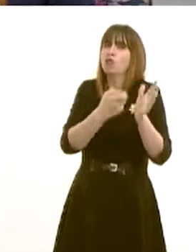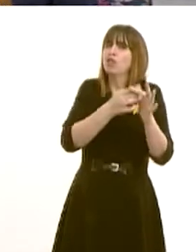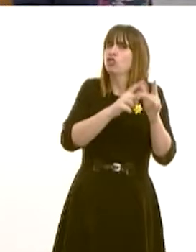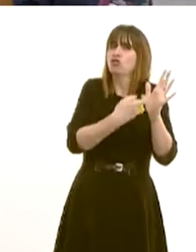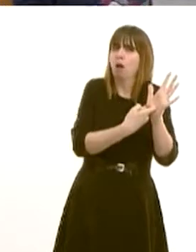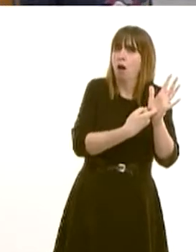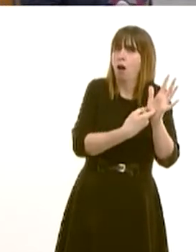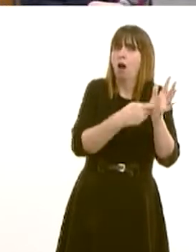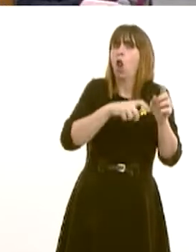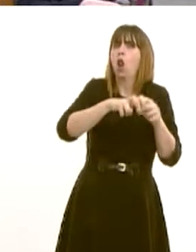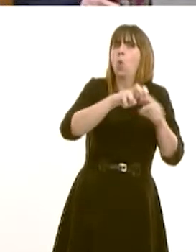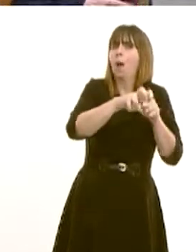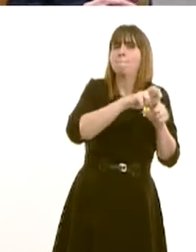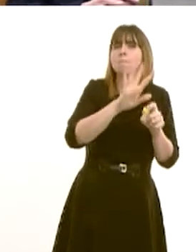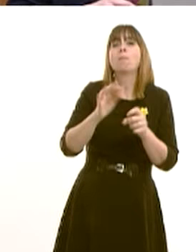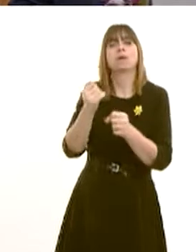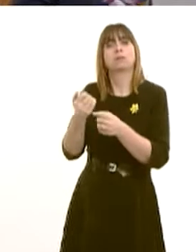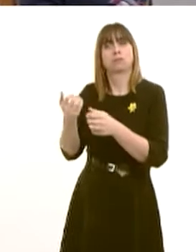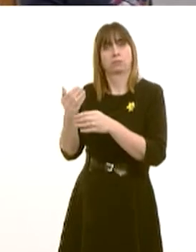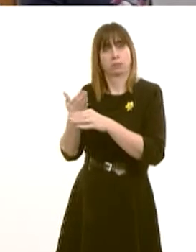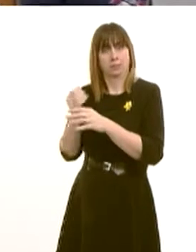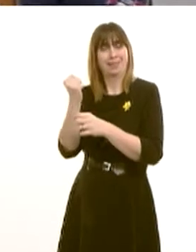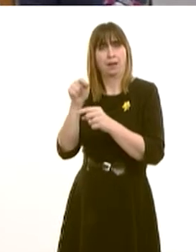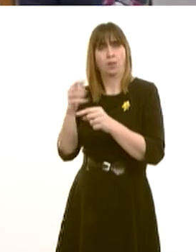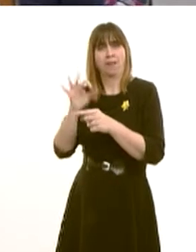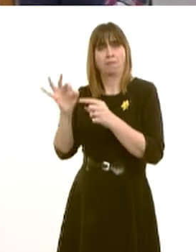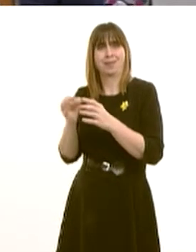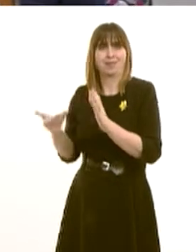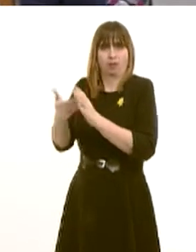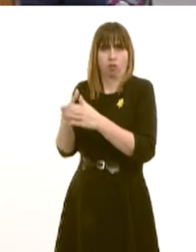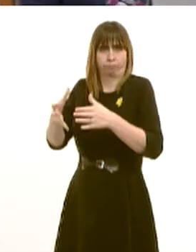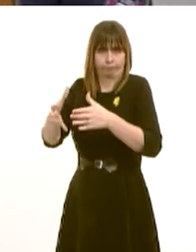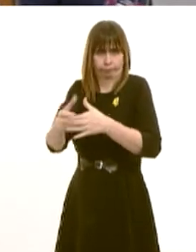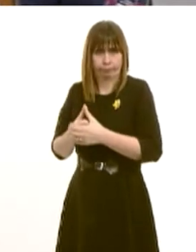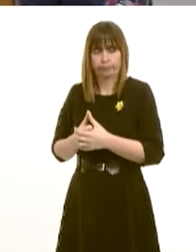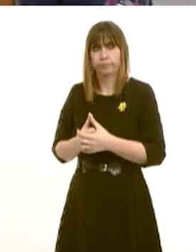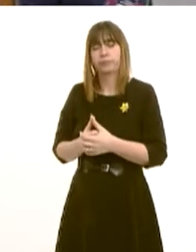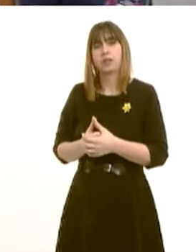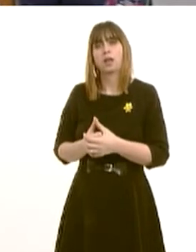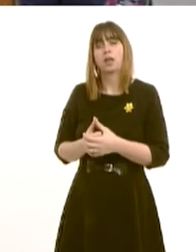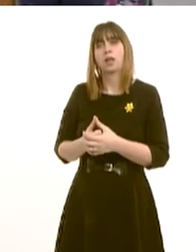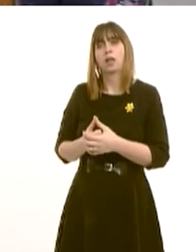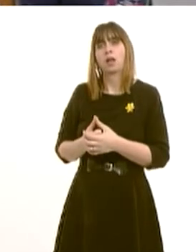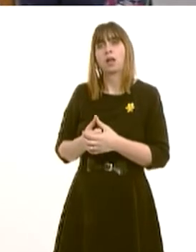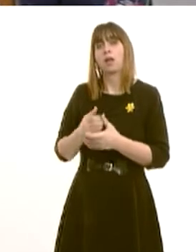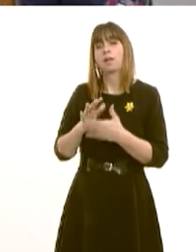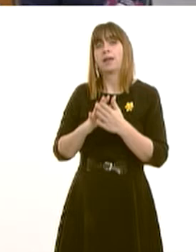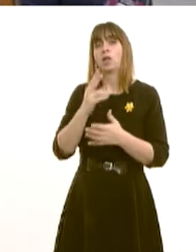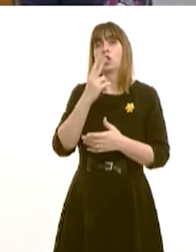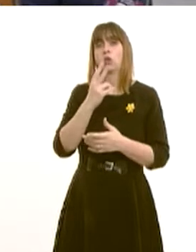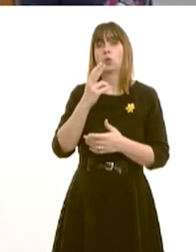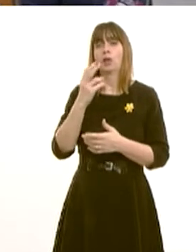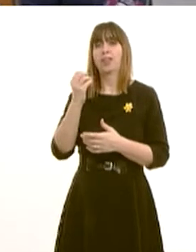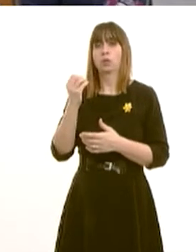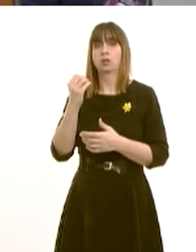retainers and locums, saw an increase of 10.5% during that time. There were 2006 GPs